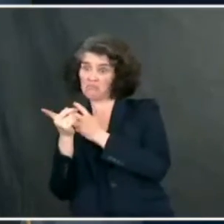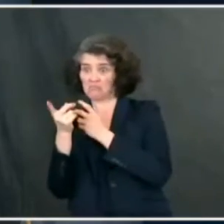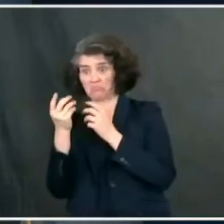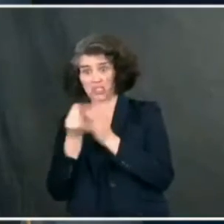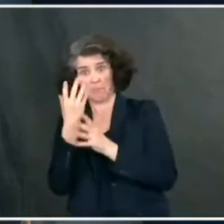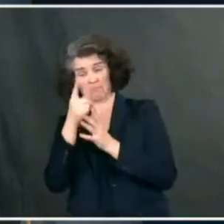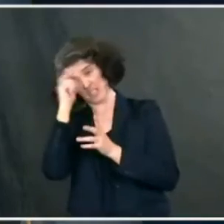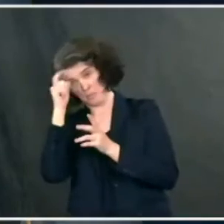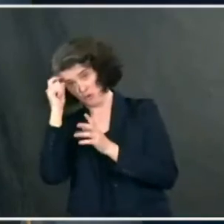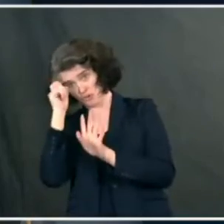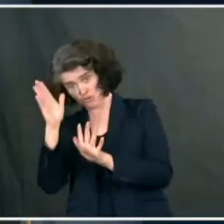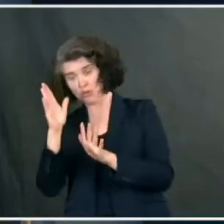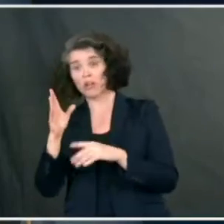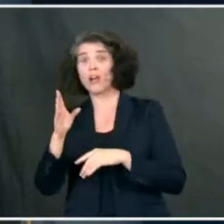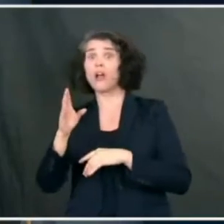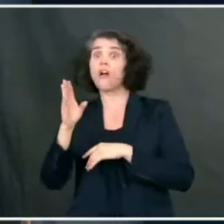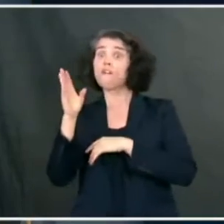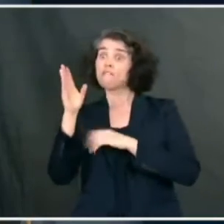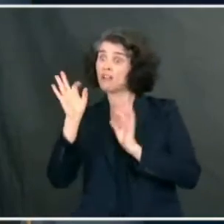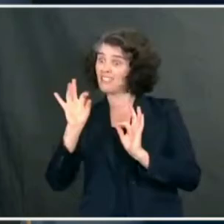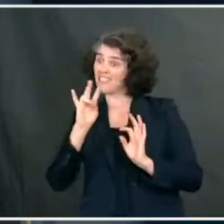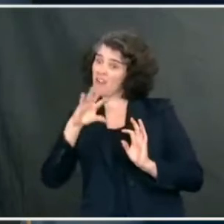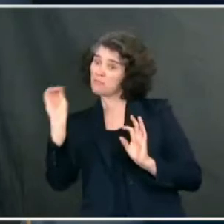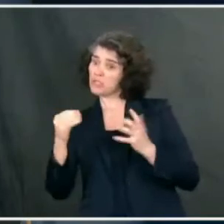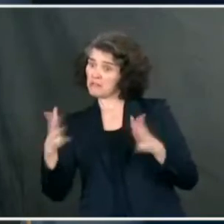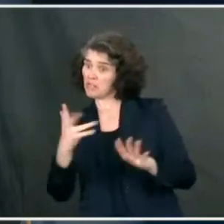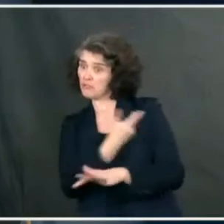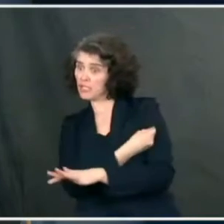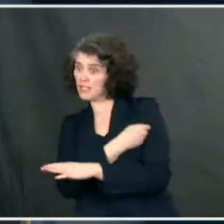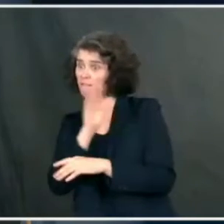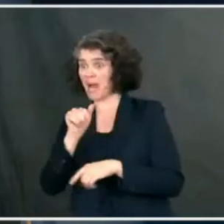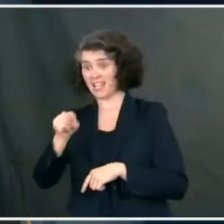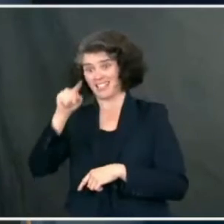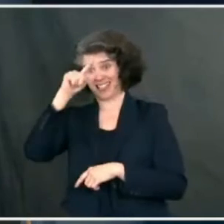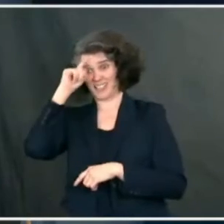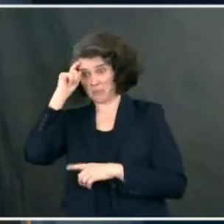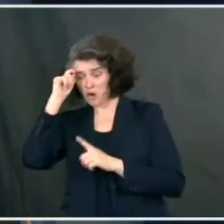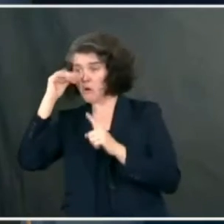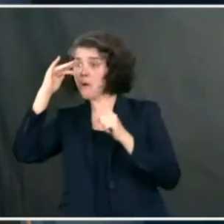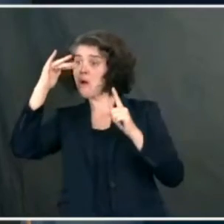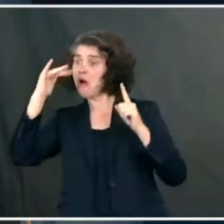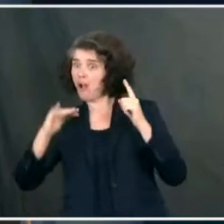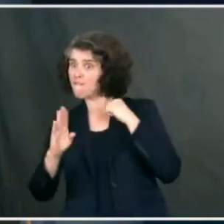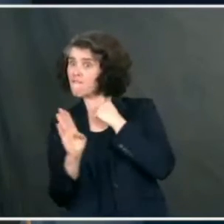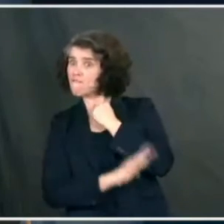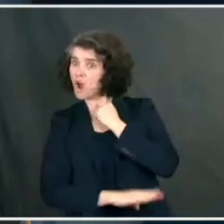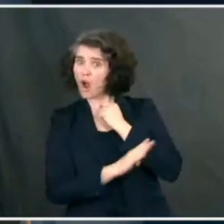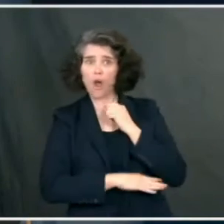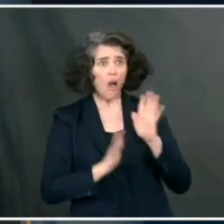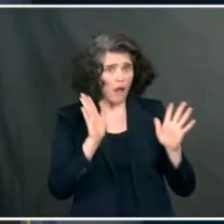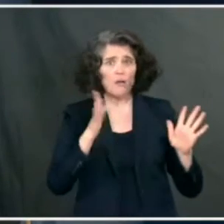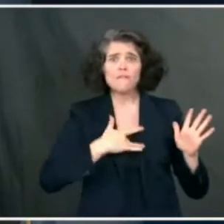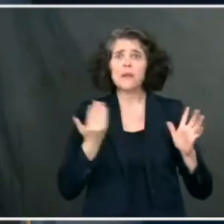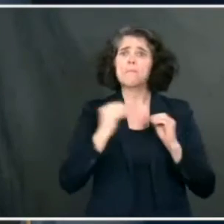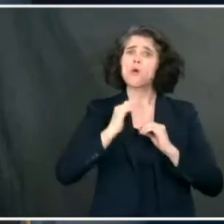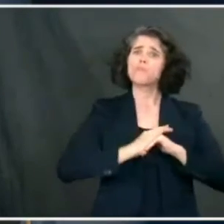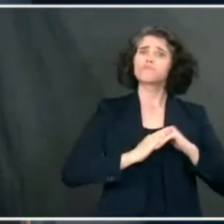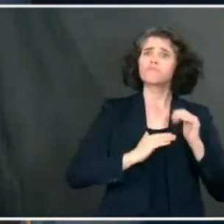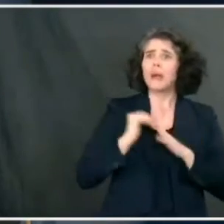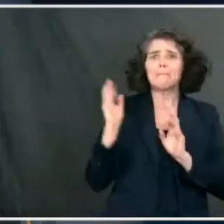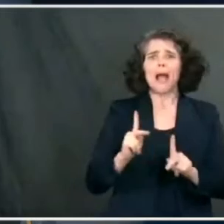be approaching a degree of normality. It's not going to be perfectly normal, but one that I think will take a lot of pressure off the American public.